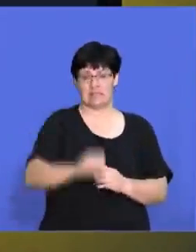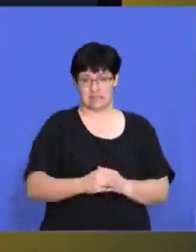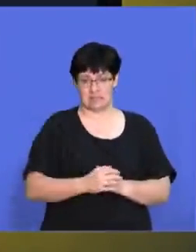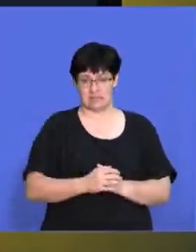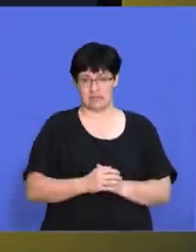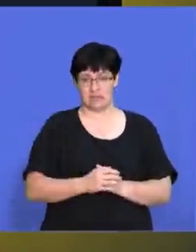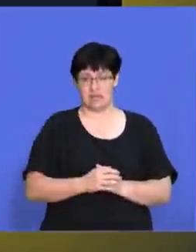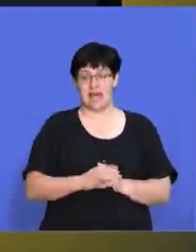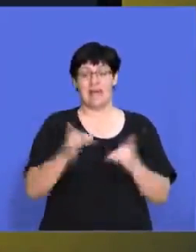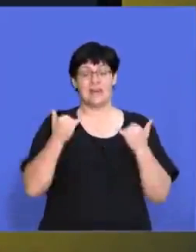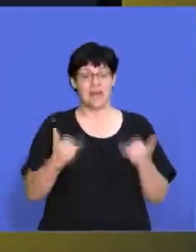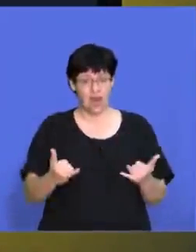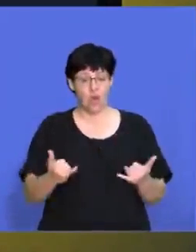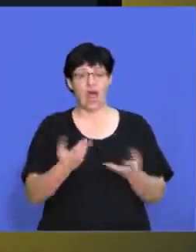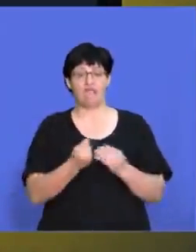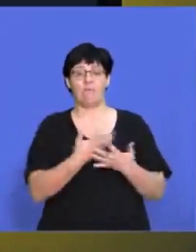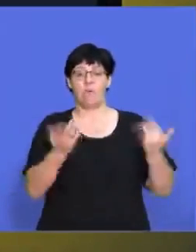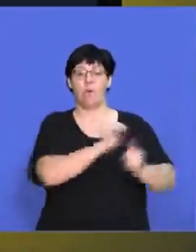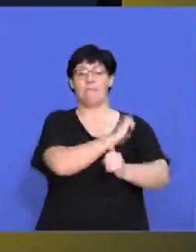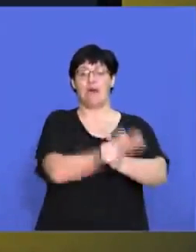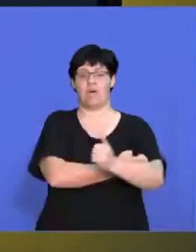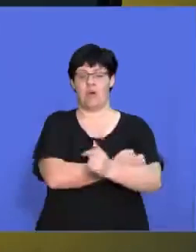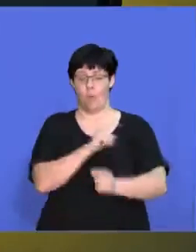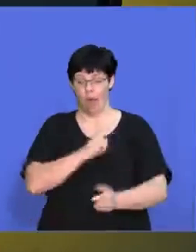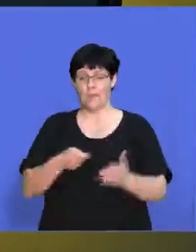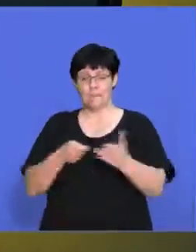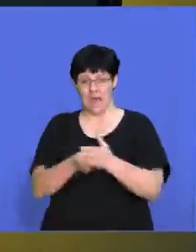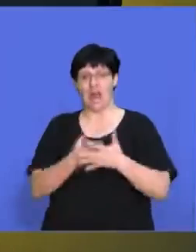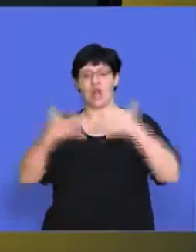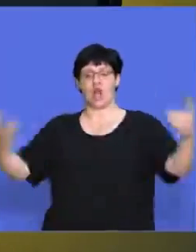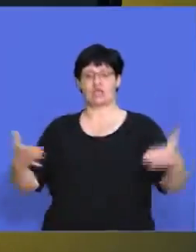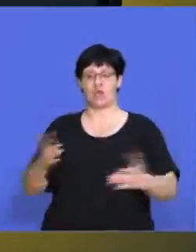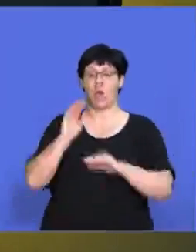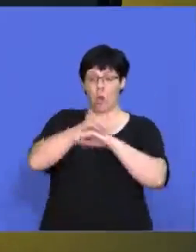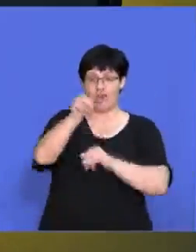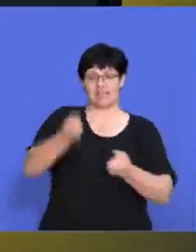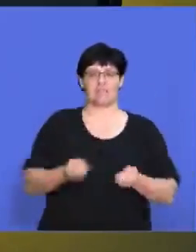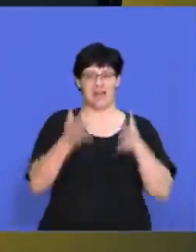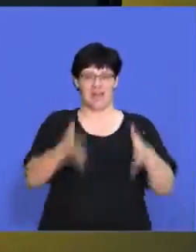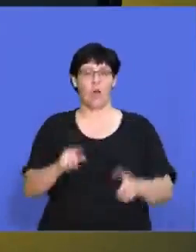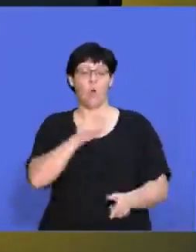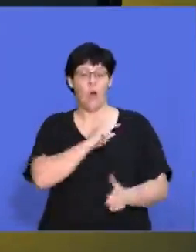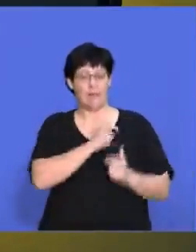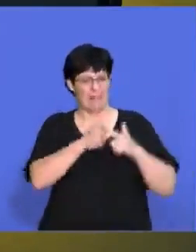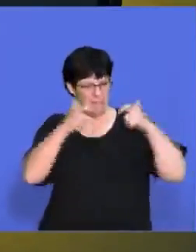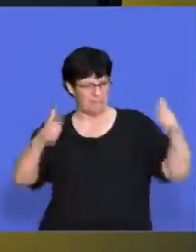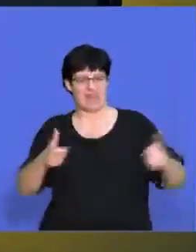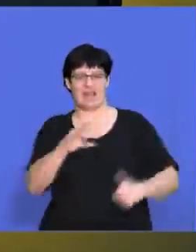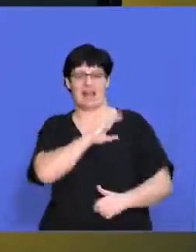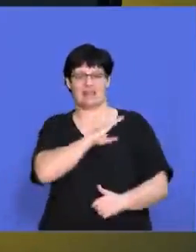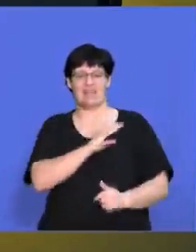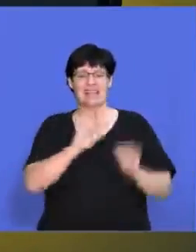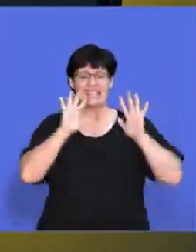Now they've got a lot more power over that supplier because they are a massive client. They're buying 10 million